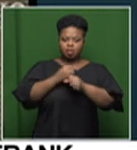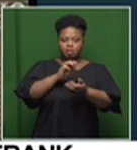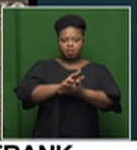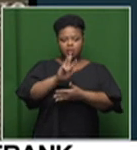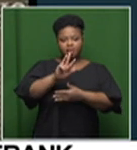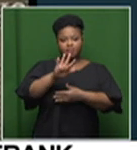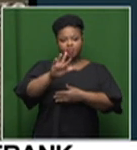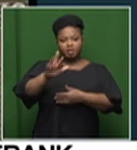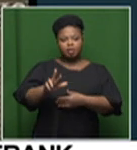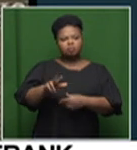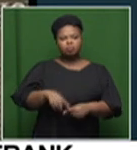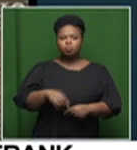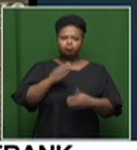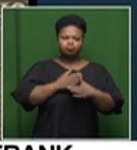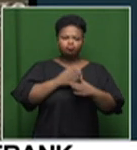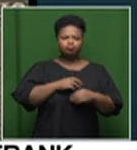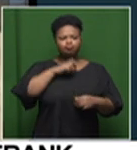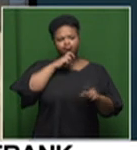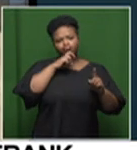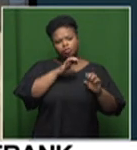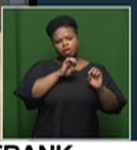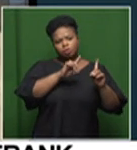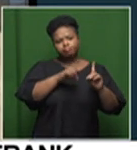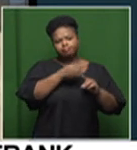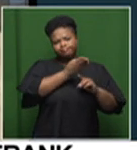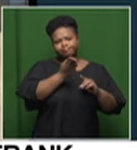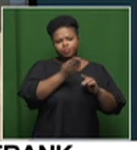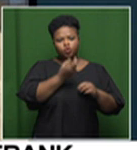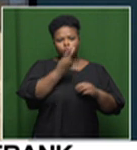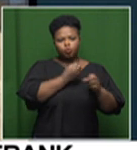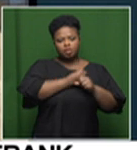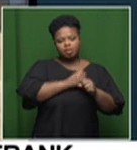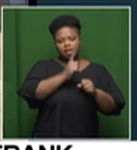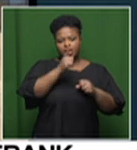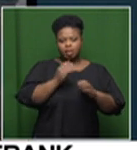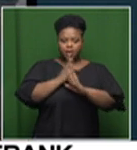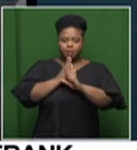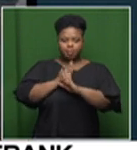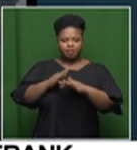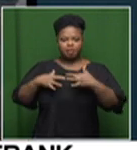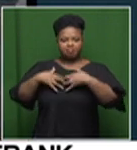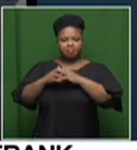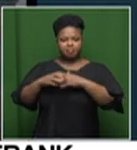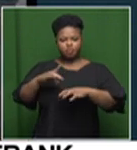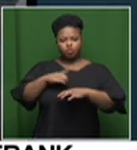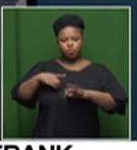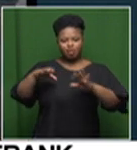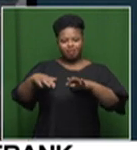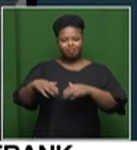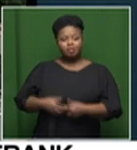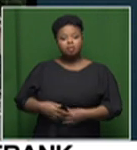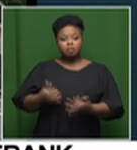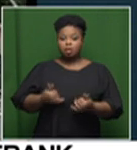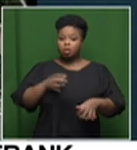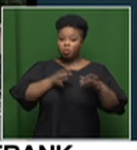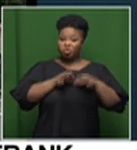worked at King Edward Hospital for two years and later started a private practice. Dr. Mdialose became involved in politics while